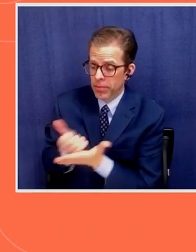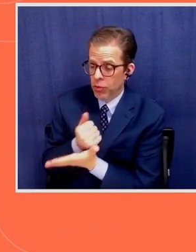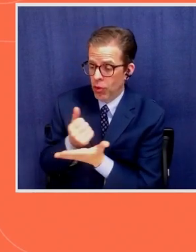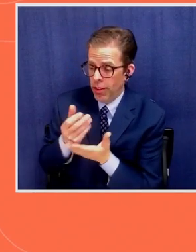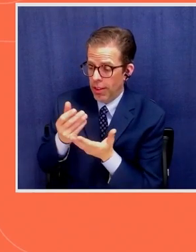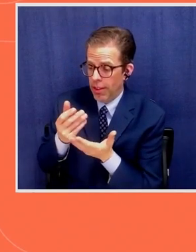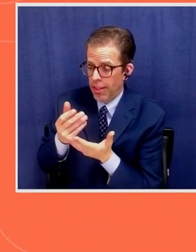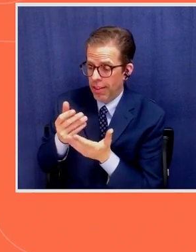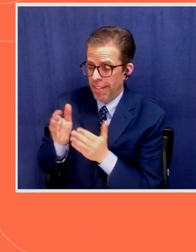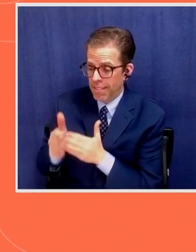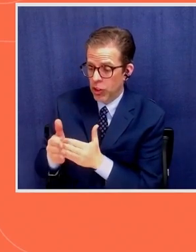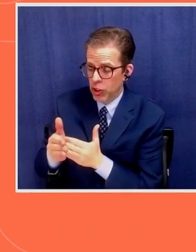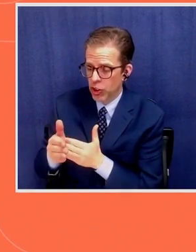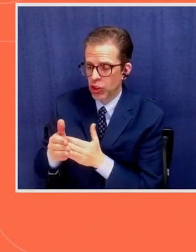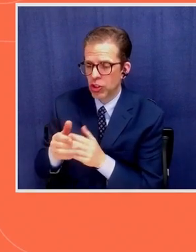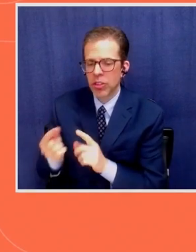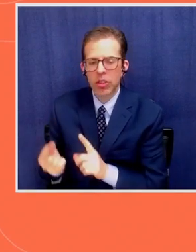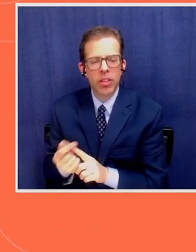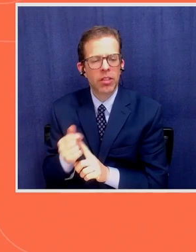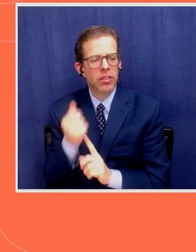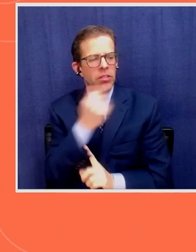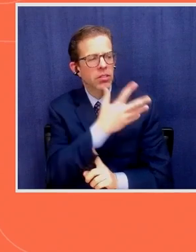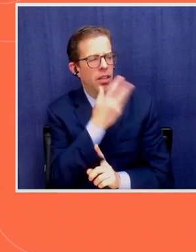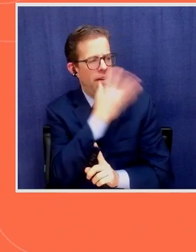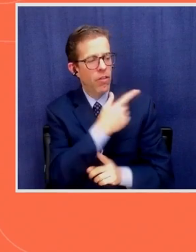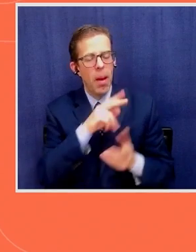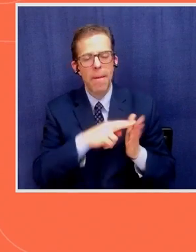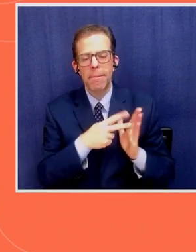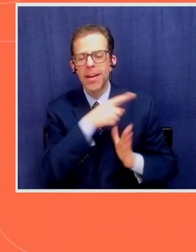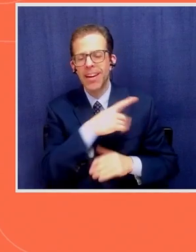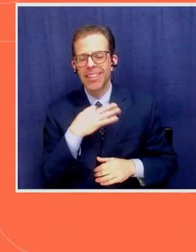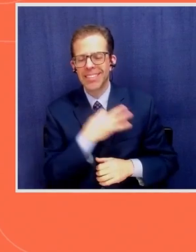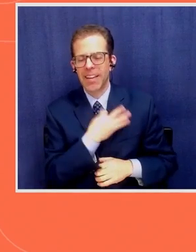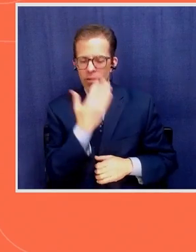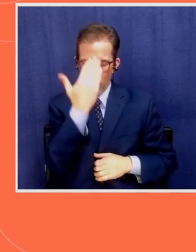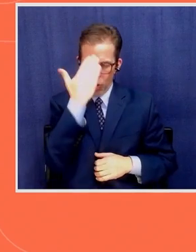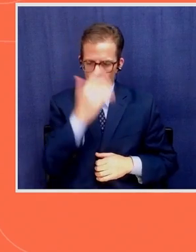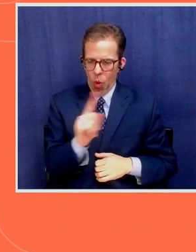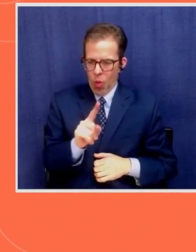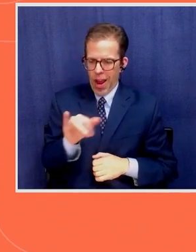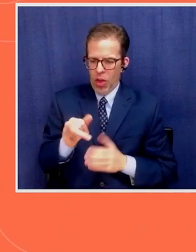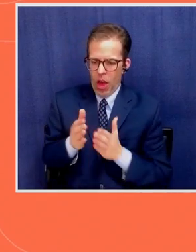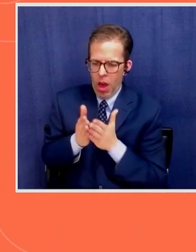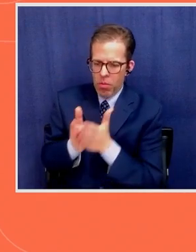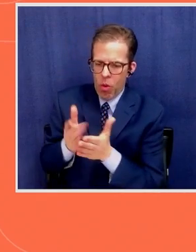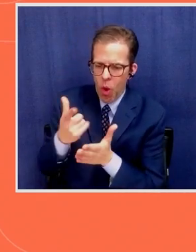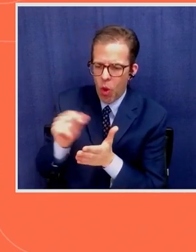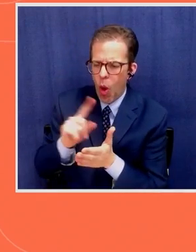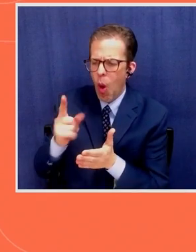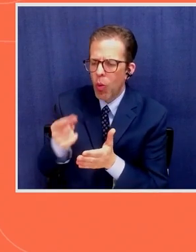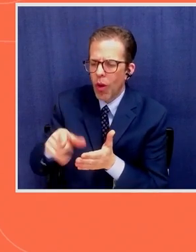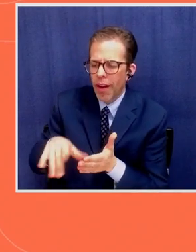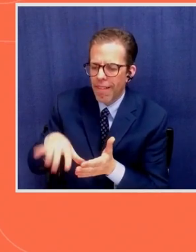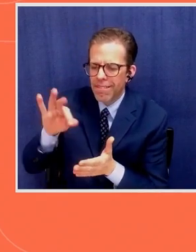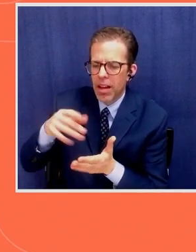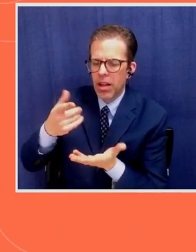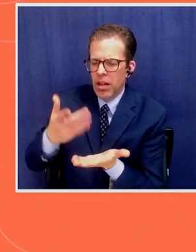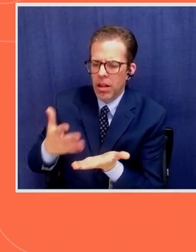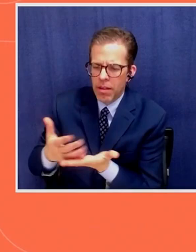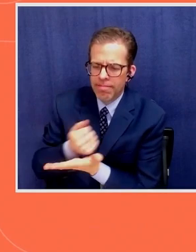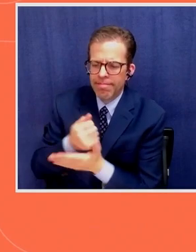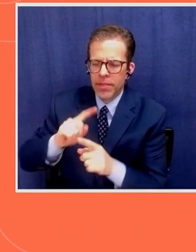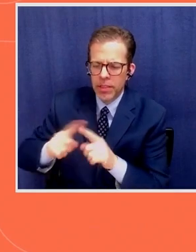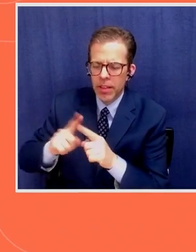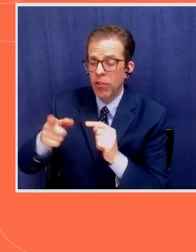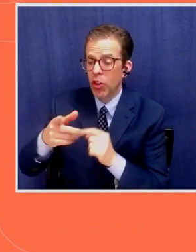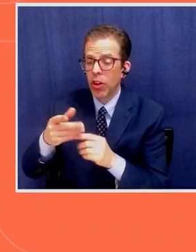access to the vessel, the movement. So it tells the staff what the vessel is doing, whether it's bunkering, whether it's transshipment. And transshipment